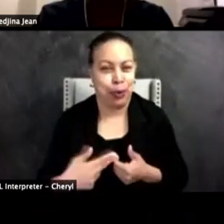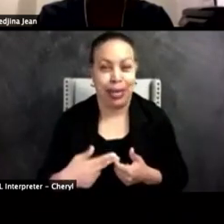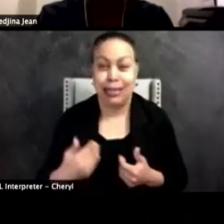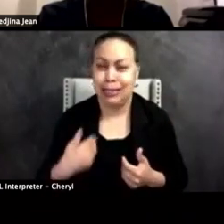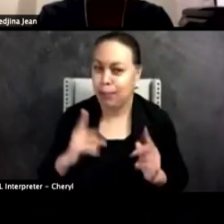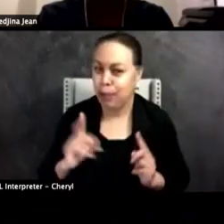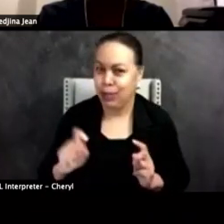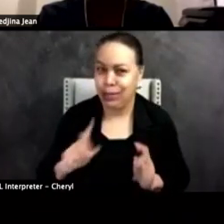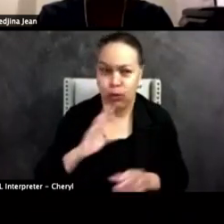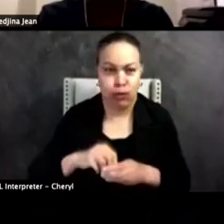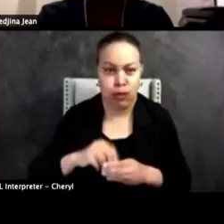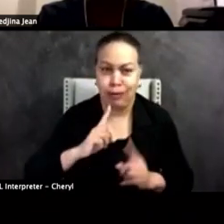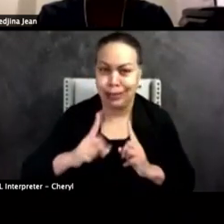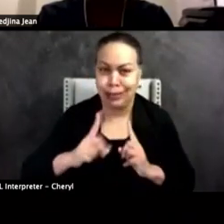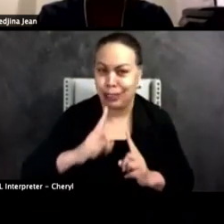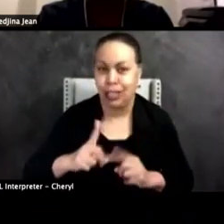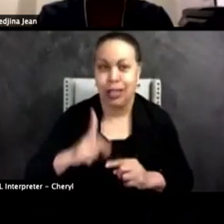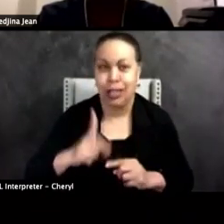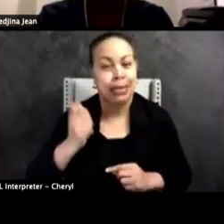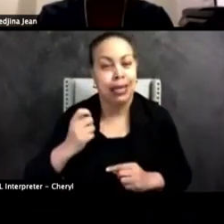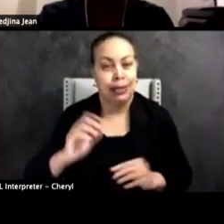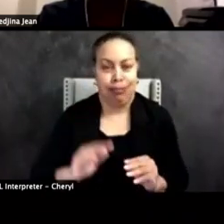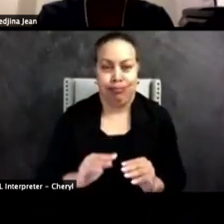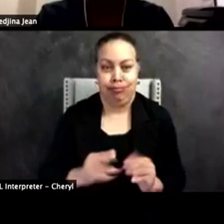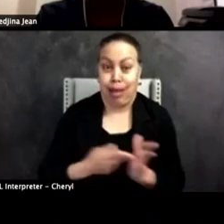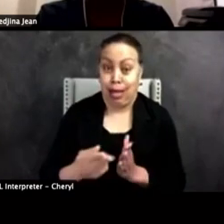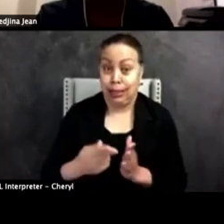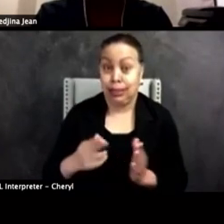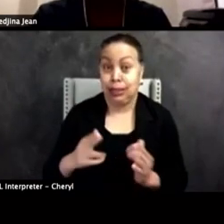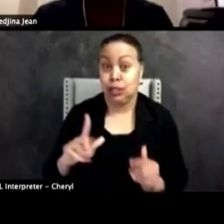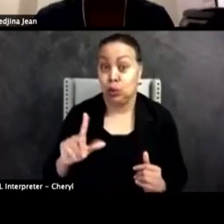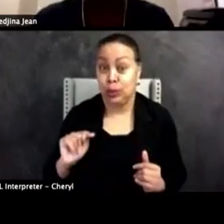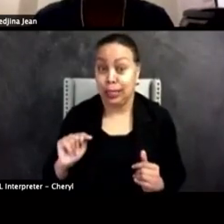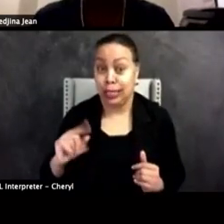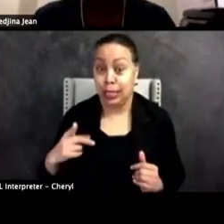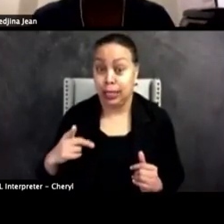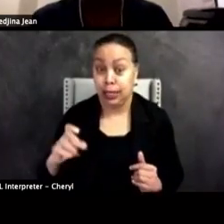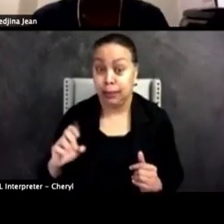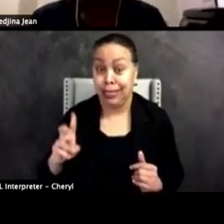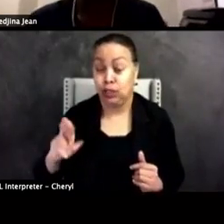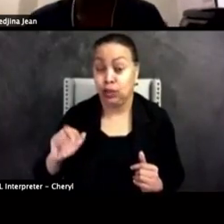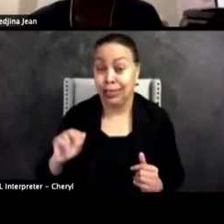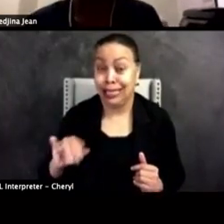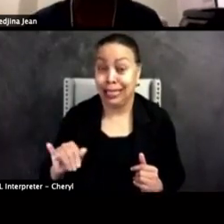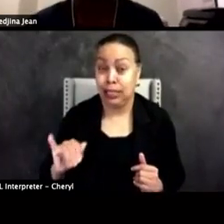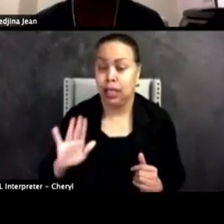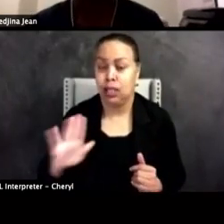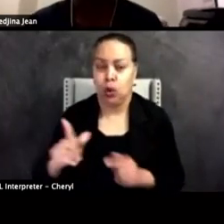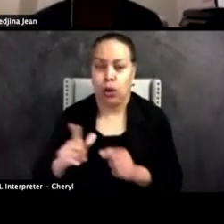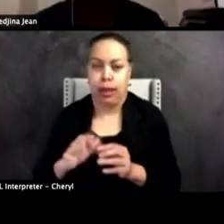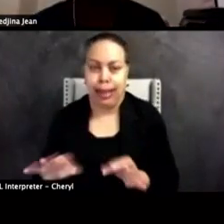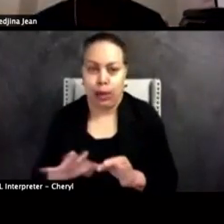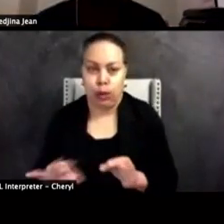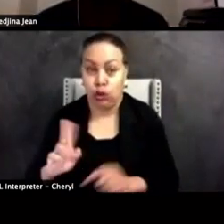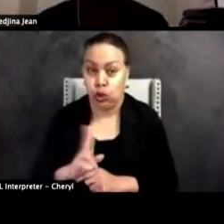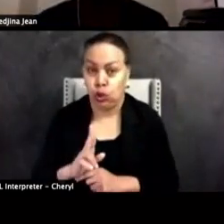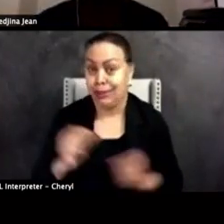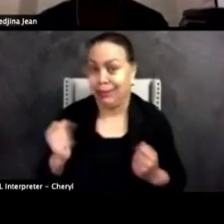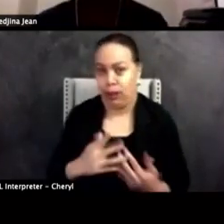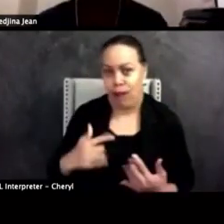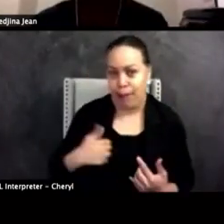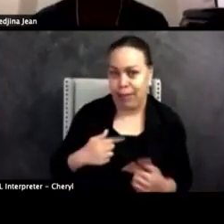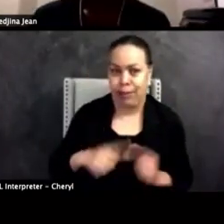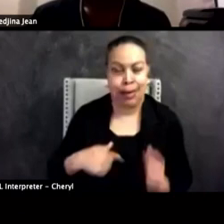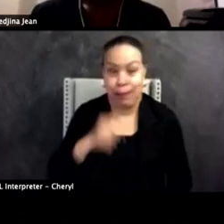to be in this conversation. Cause quite frankly, uh, Lieutenant Pedrini, um, your, your, your language that you use terrifies me, but I'm not